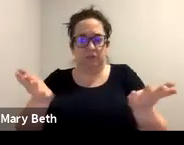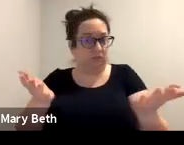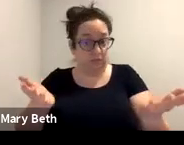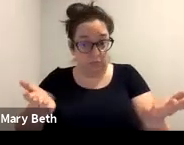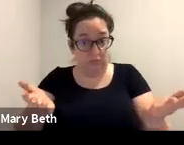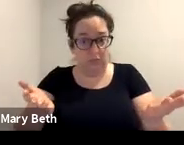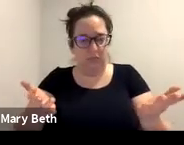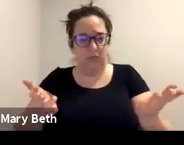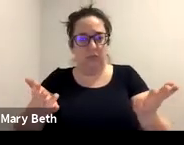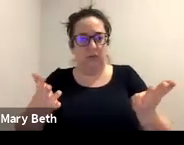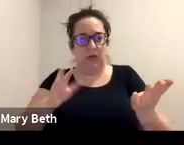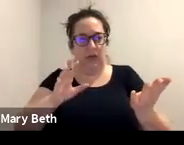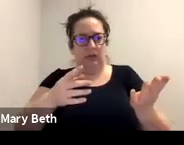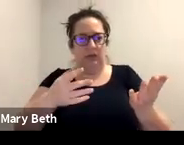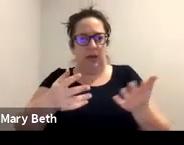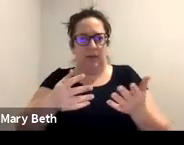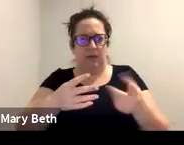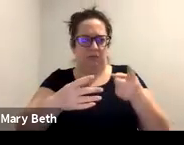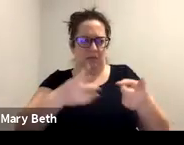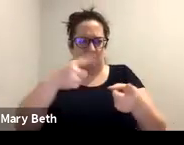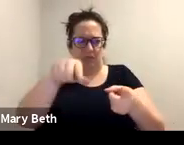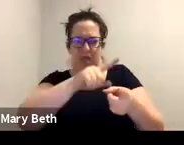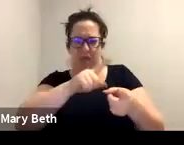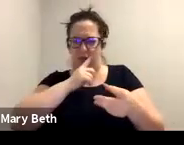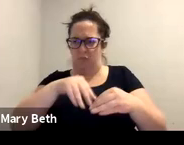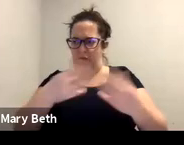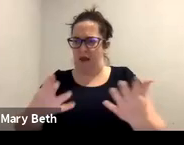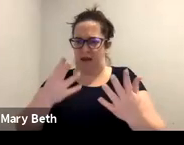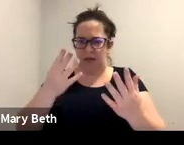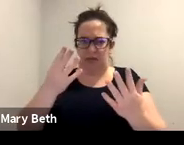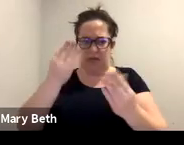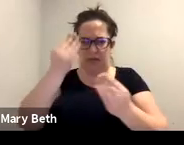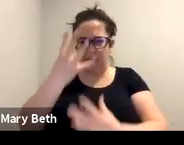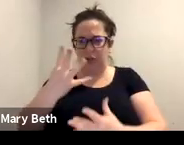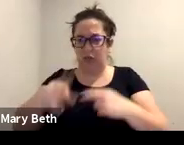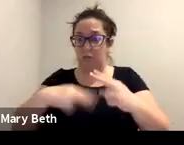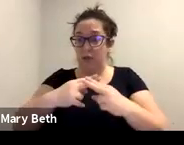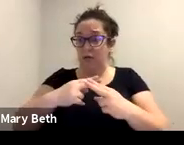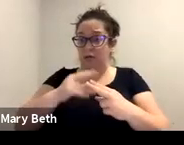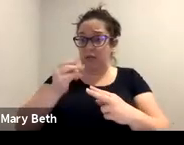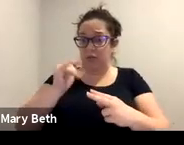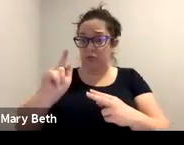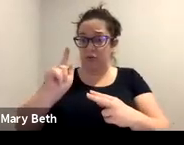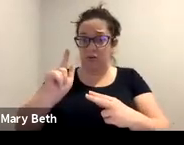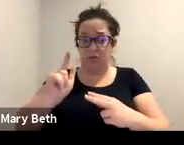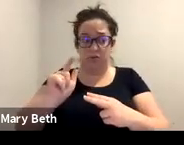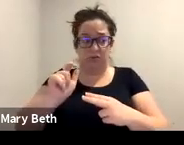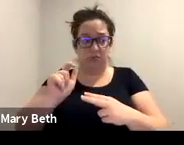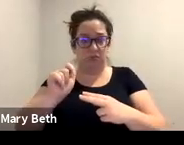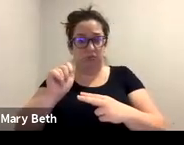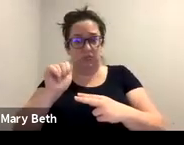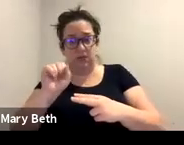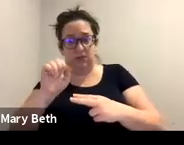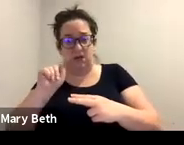I'm, I'm providing permission related to the sexual assault, uh, examination and kit.